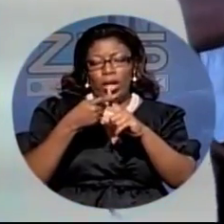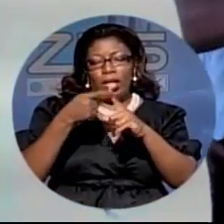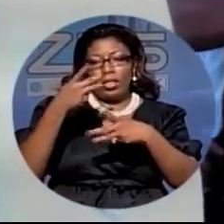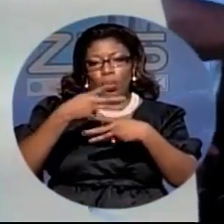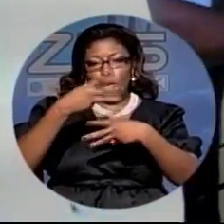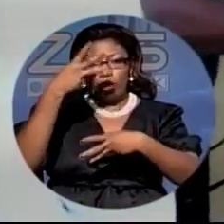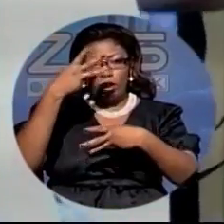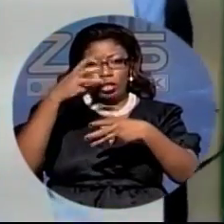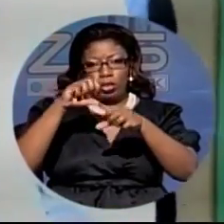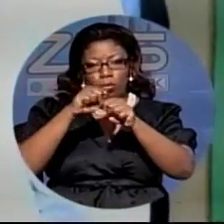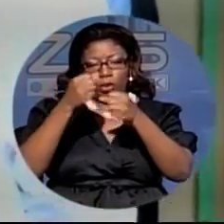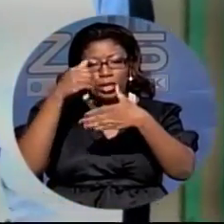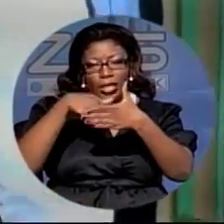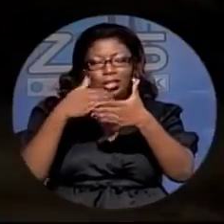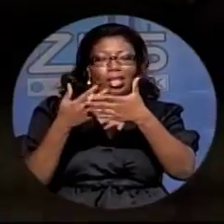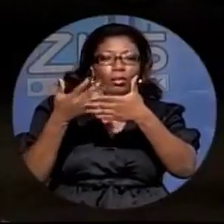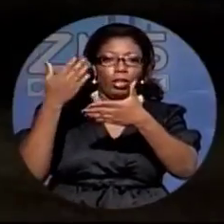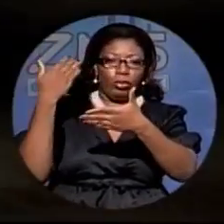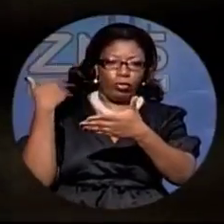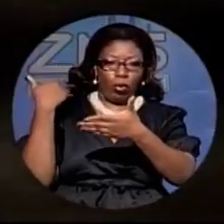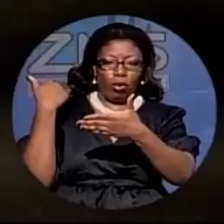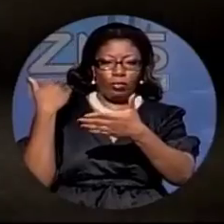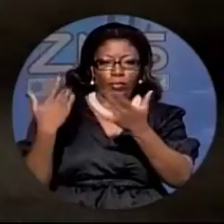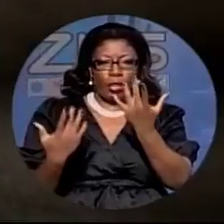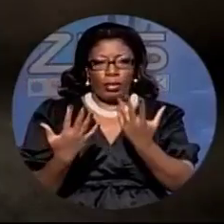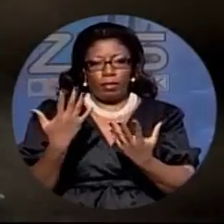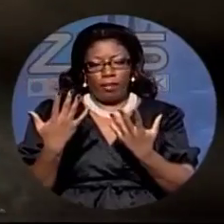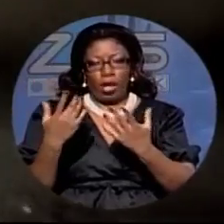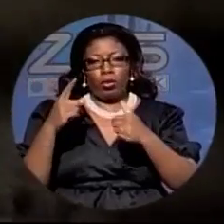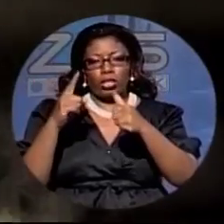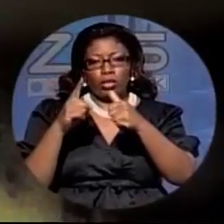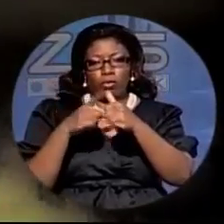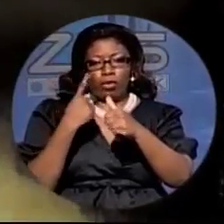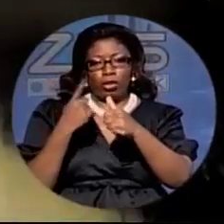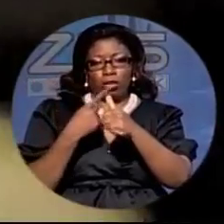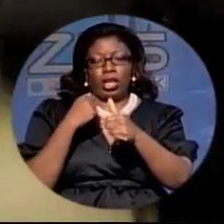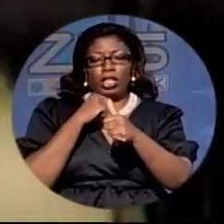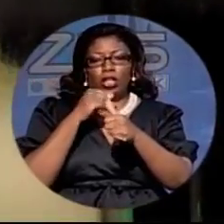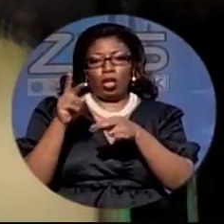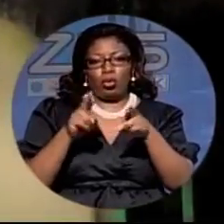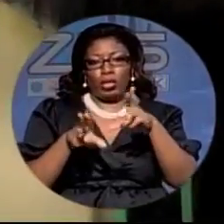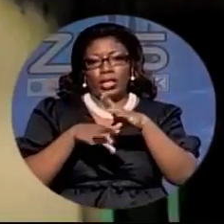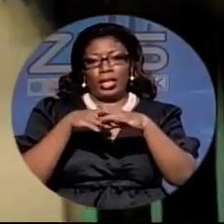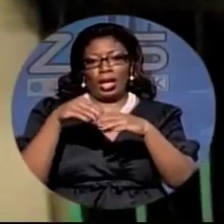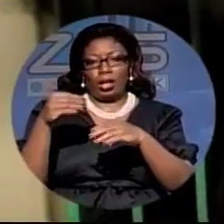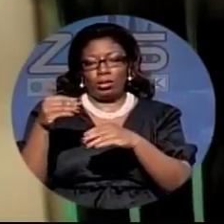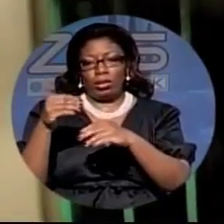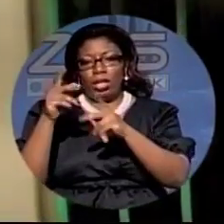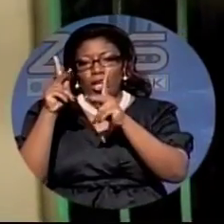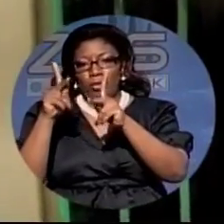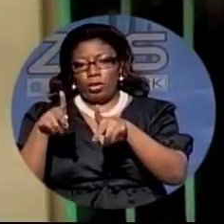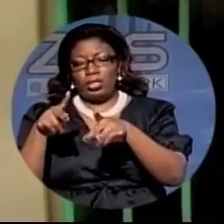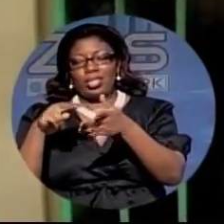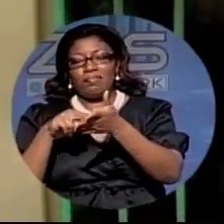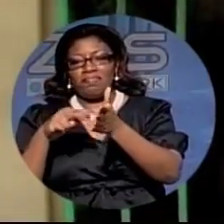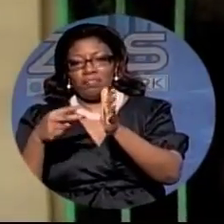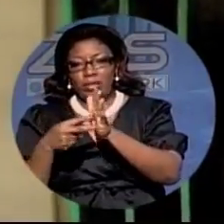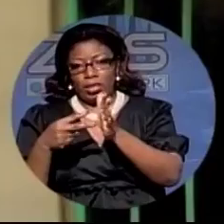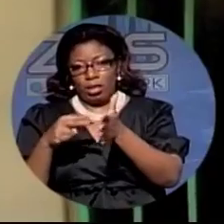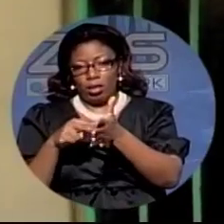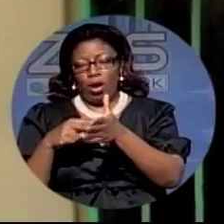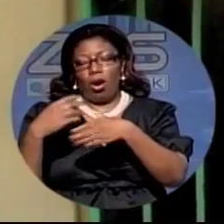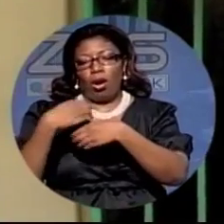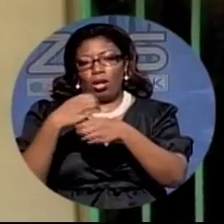reportedly been broken into before but officials say the fire is a first and they are not ruling out arson meantime minister of education desmond